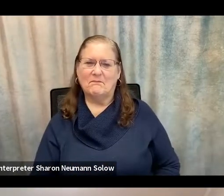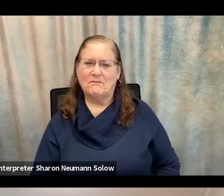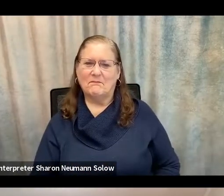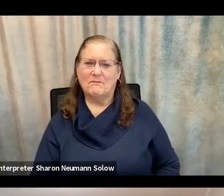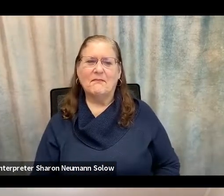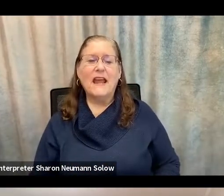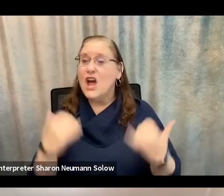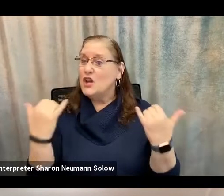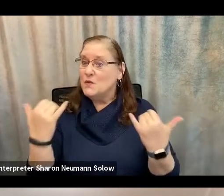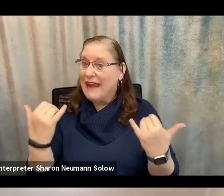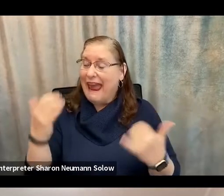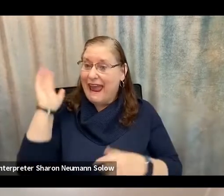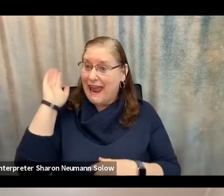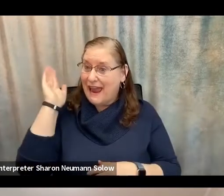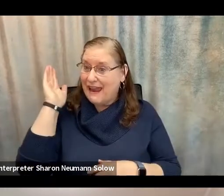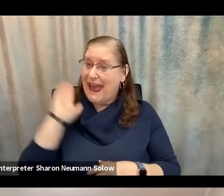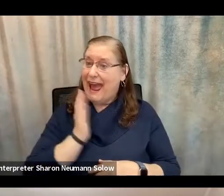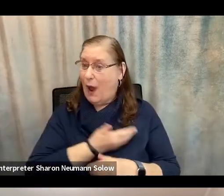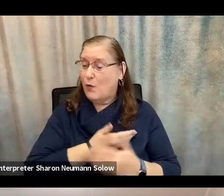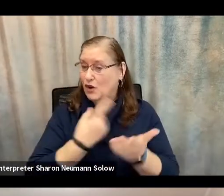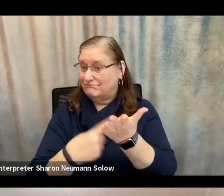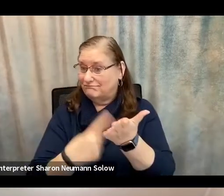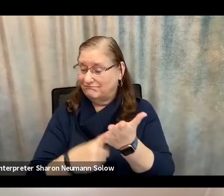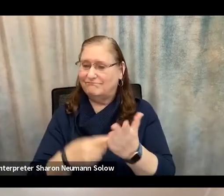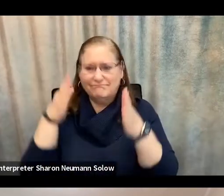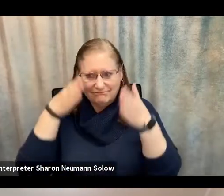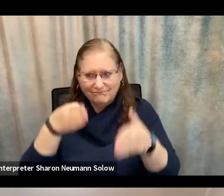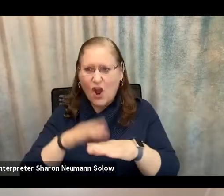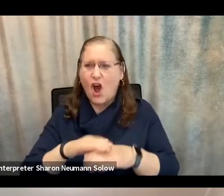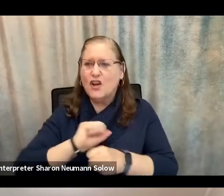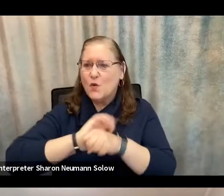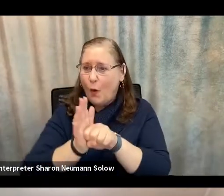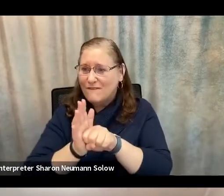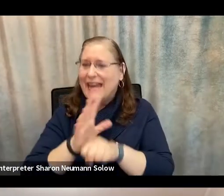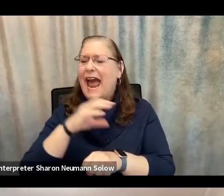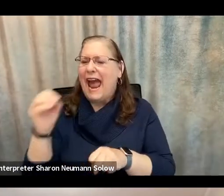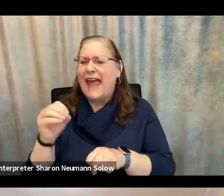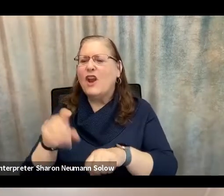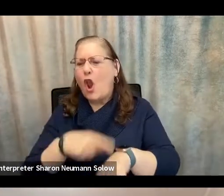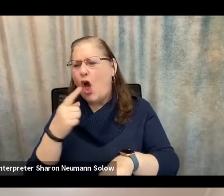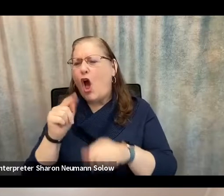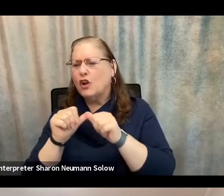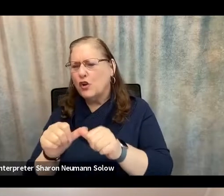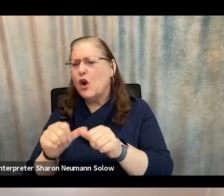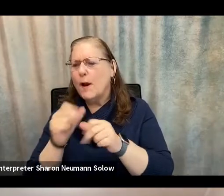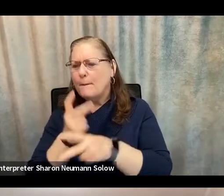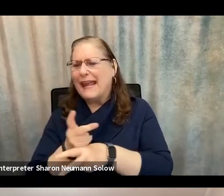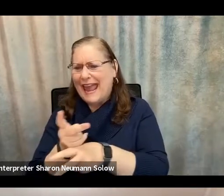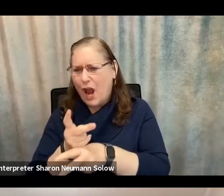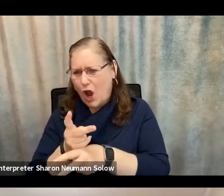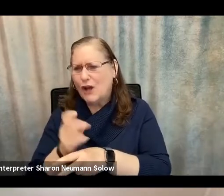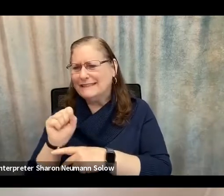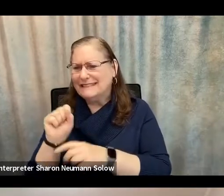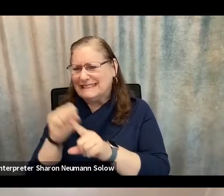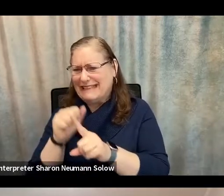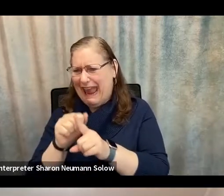So today's presentation focuses on COVID and long-term care scams. But if there's one thing we really